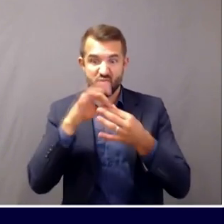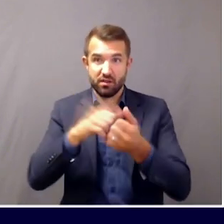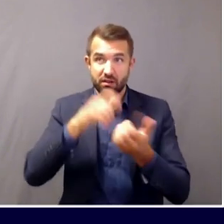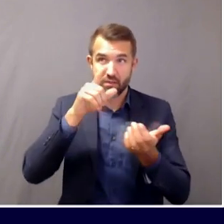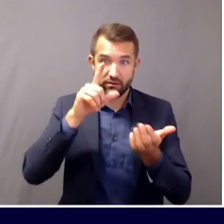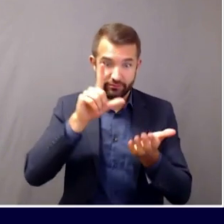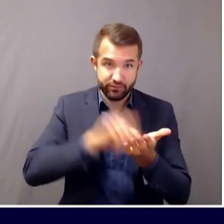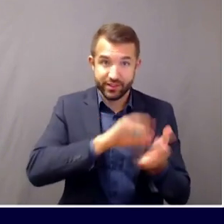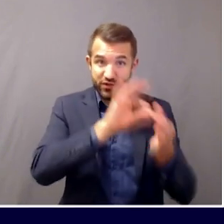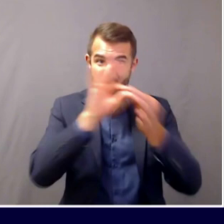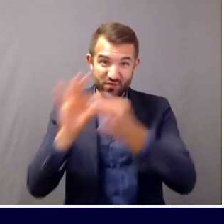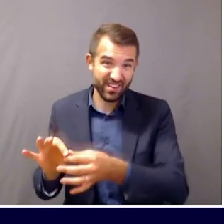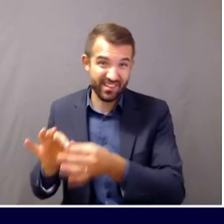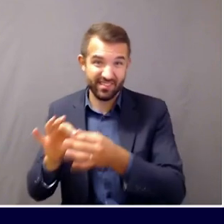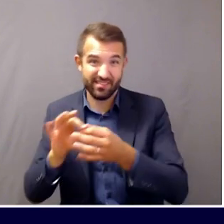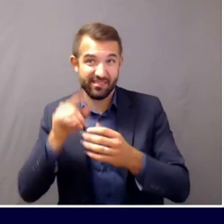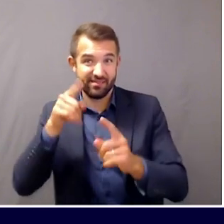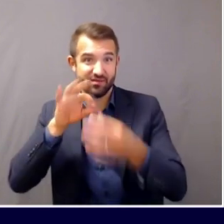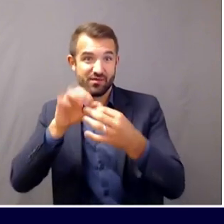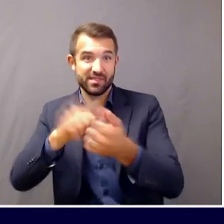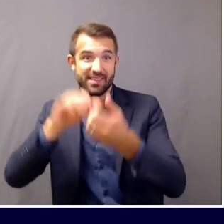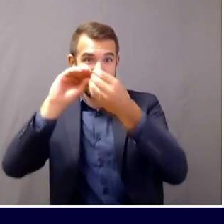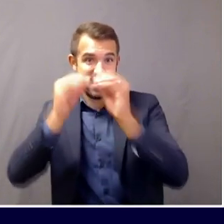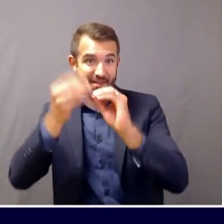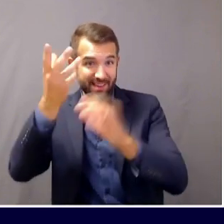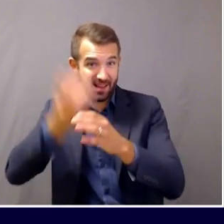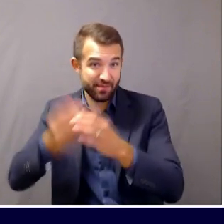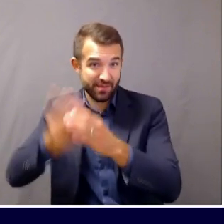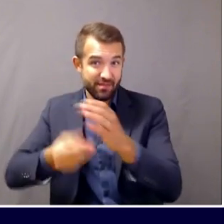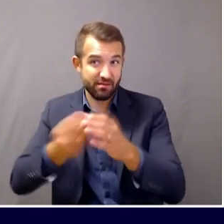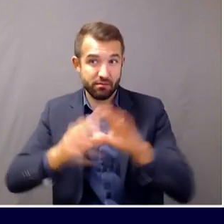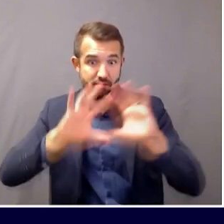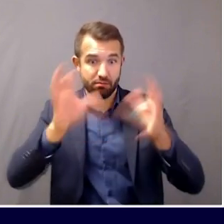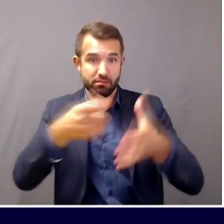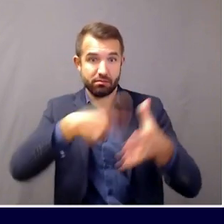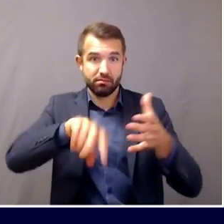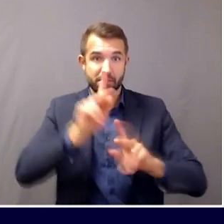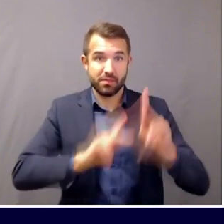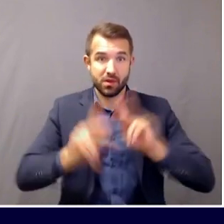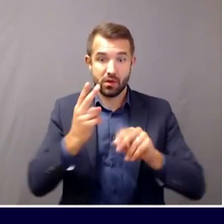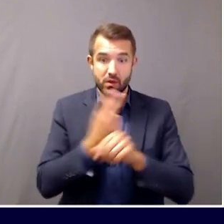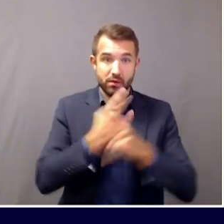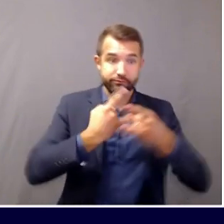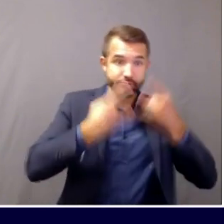wearing masks versus not wearing masks? Are the case investigators checking into that?